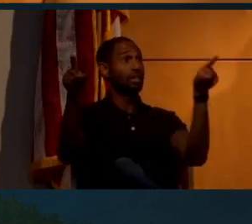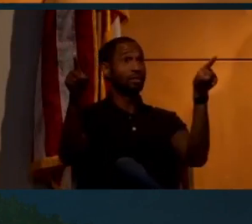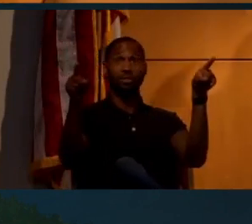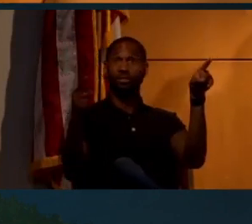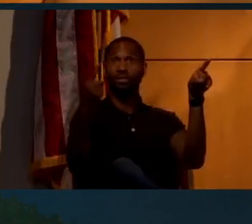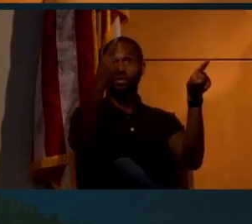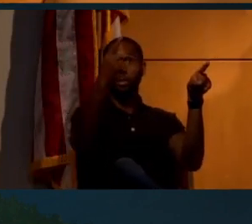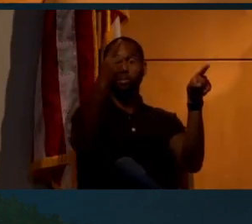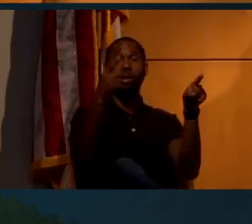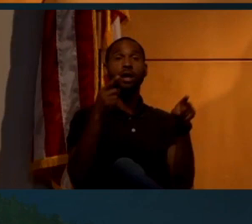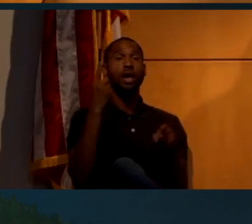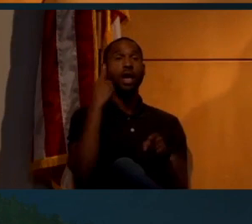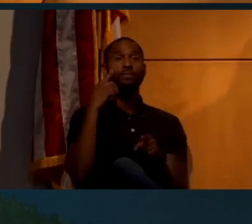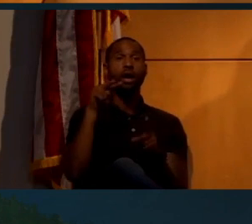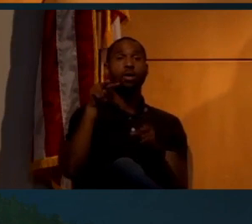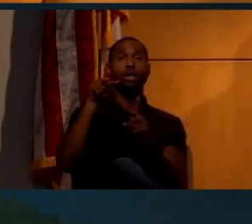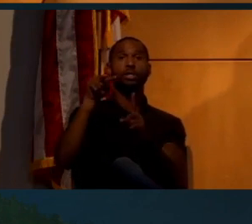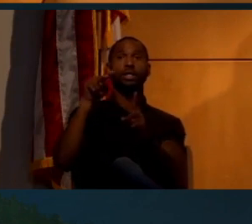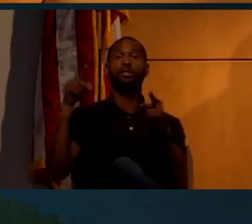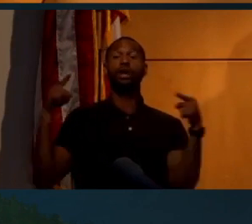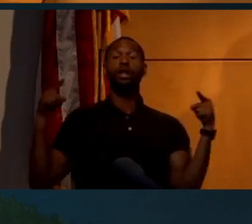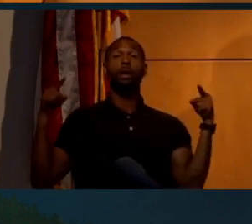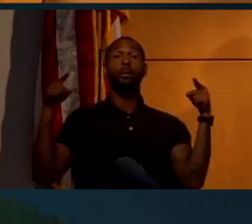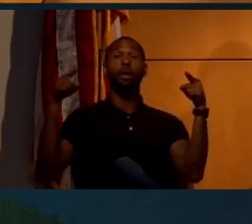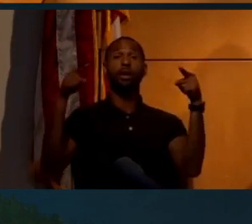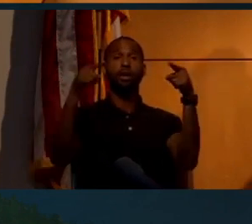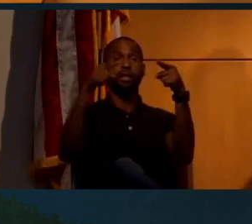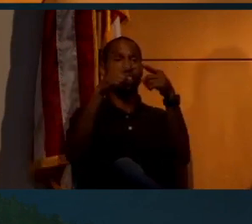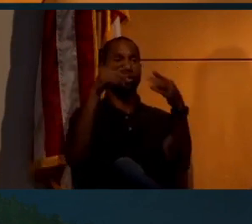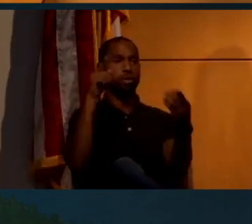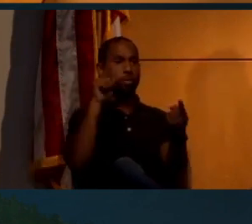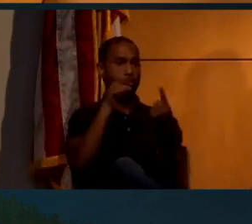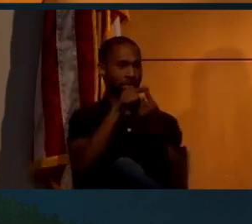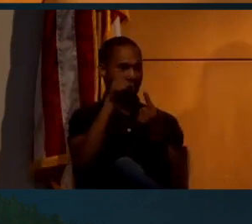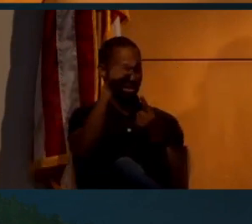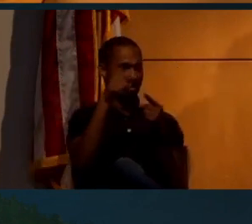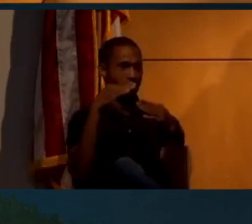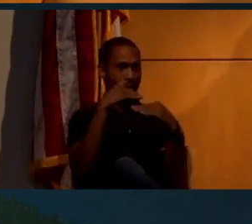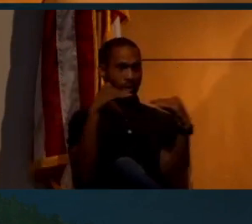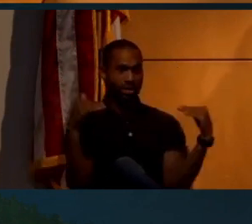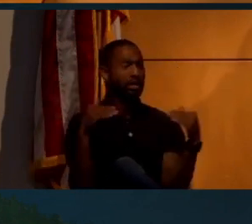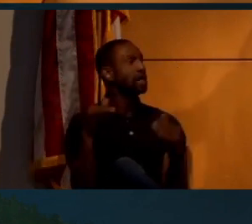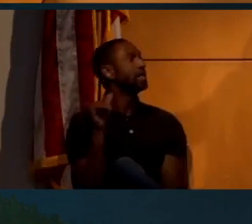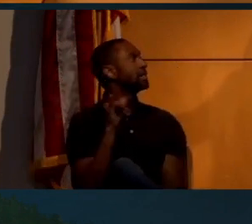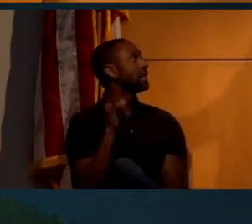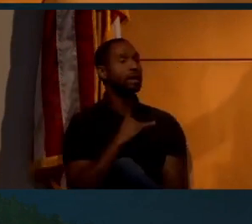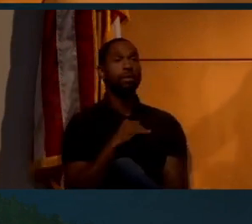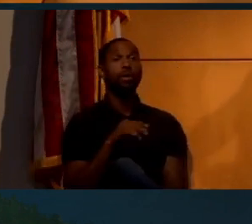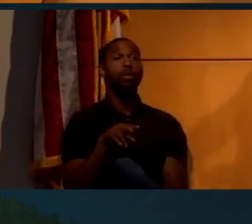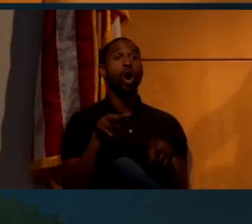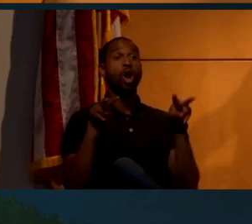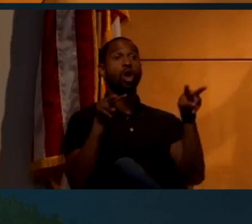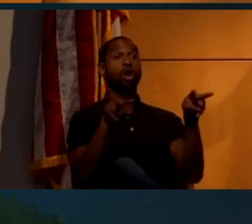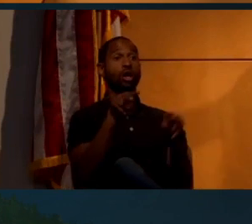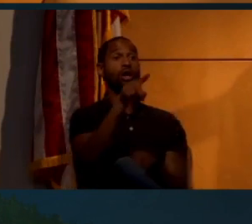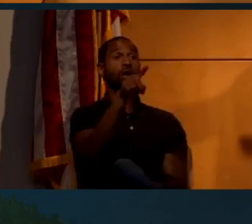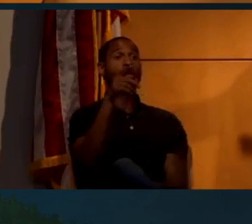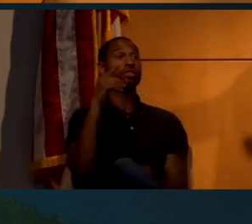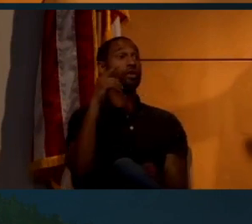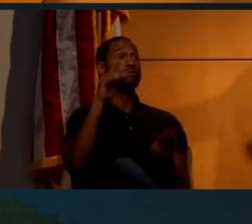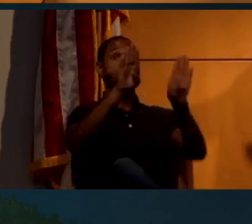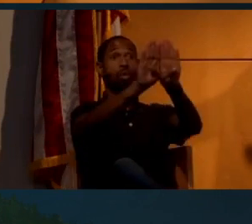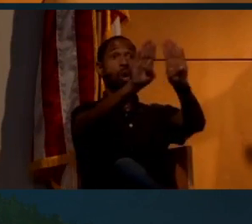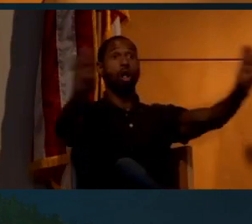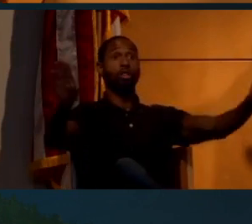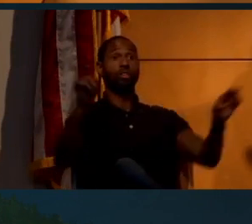going up. If I could extend those to infinity, they would meet at the horizon. The same thing over here. When I look at the far wall,